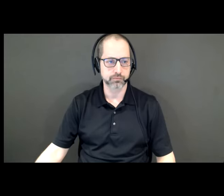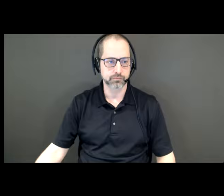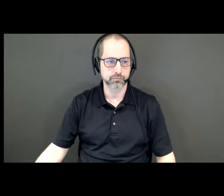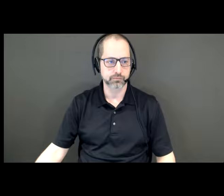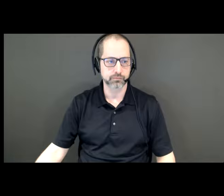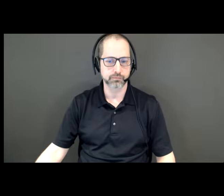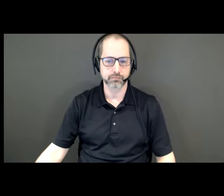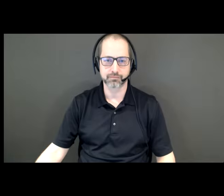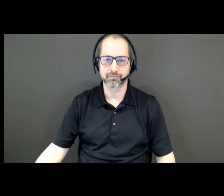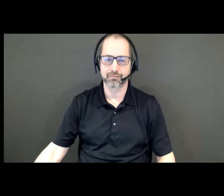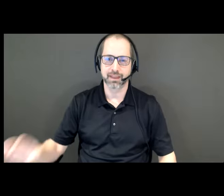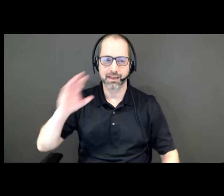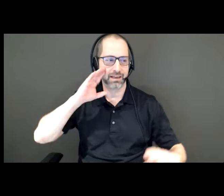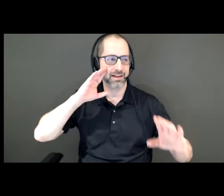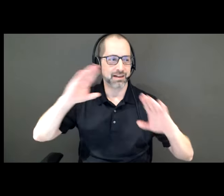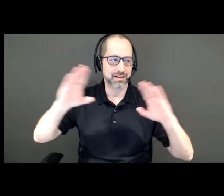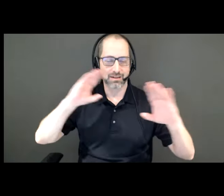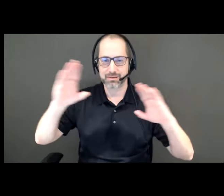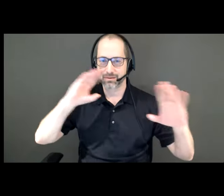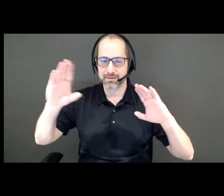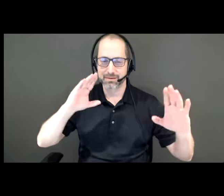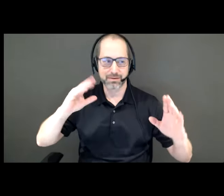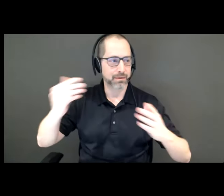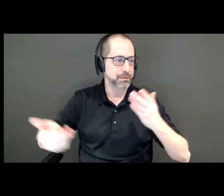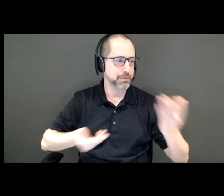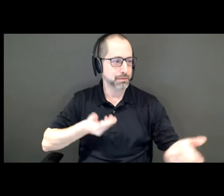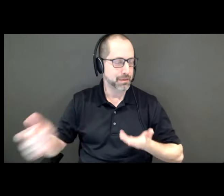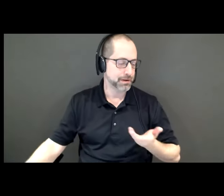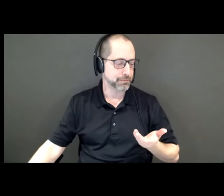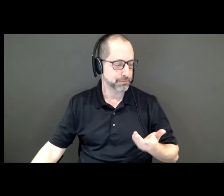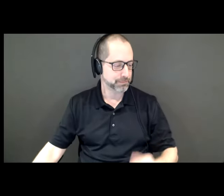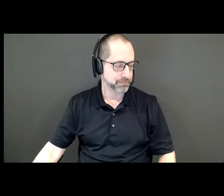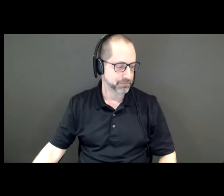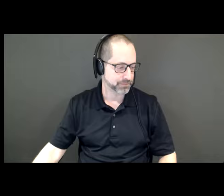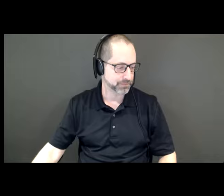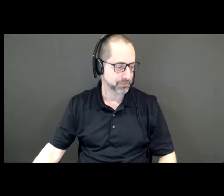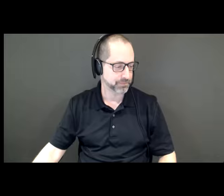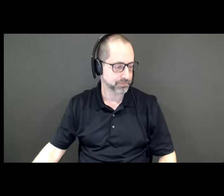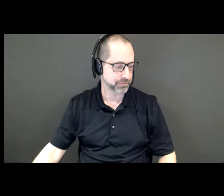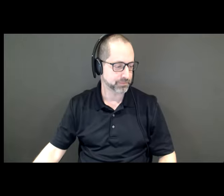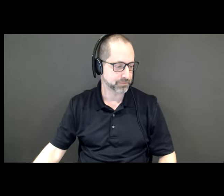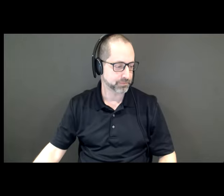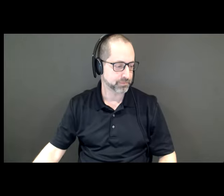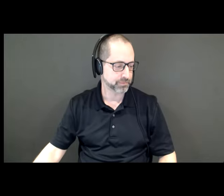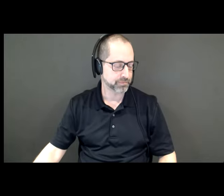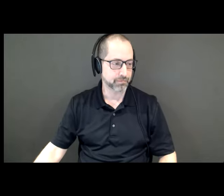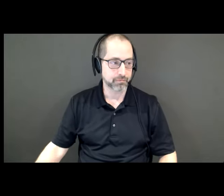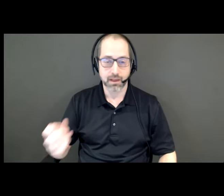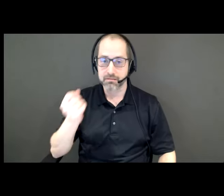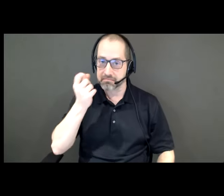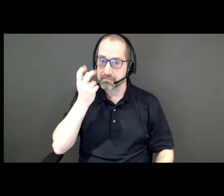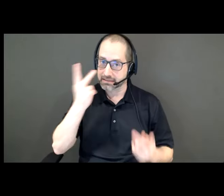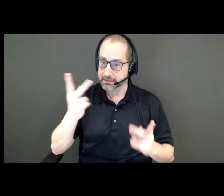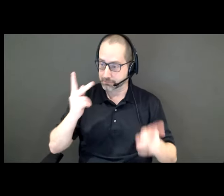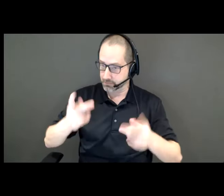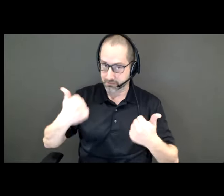Hello everybody, welcome. I see that lots of people are still filing in, but given that we have a very full agenda today,